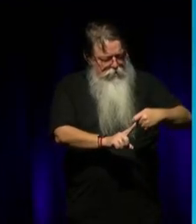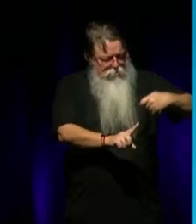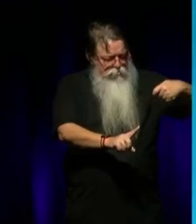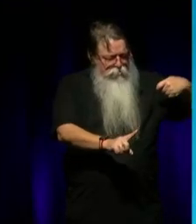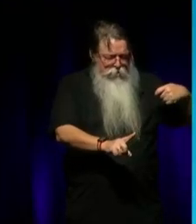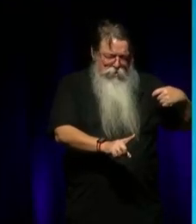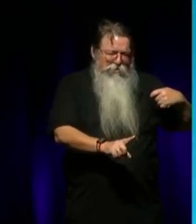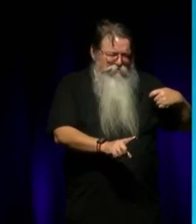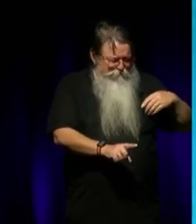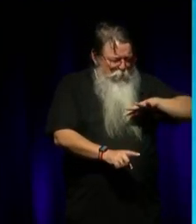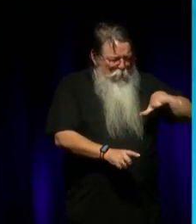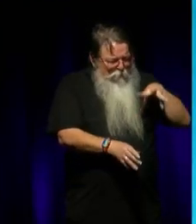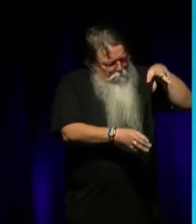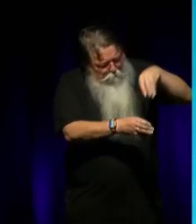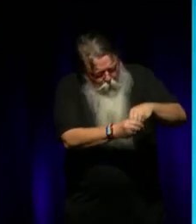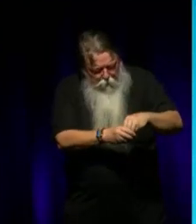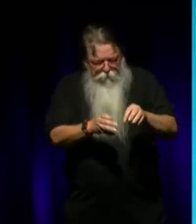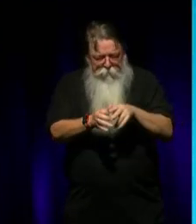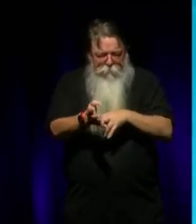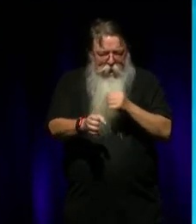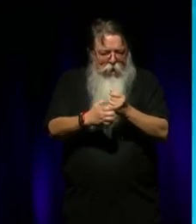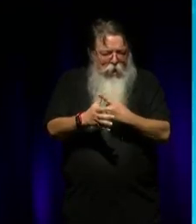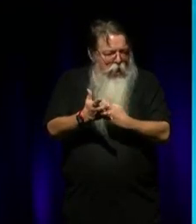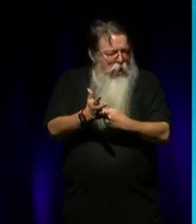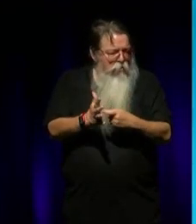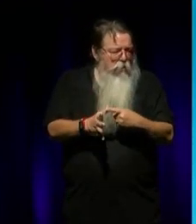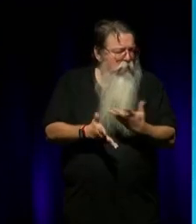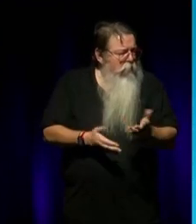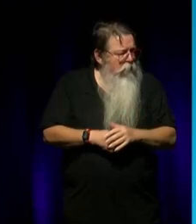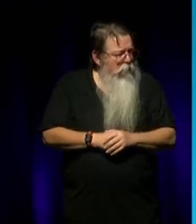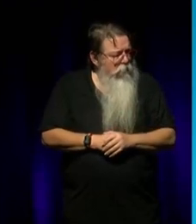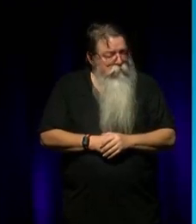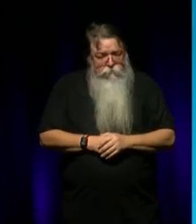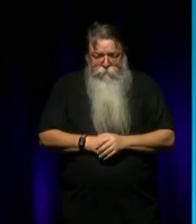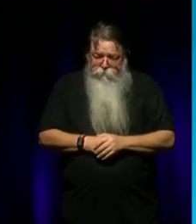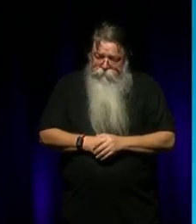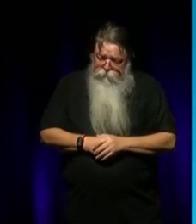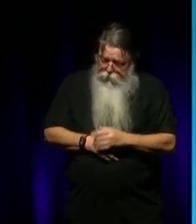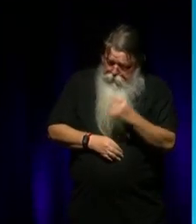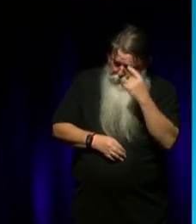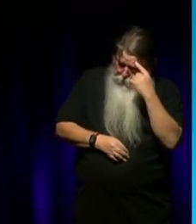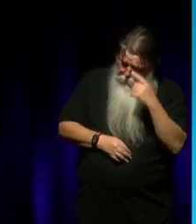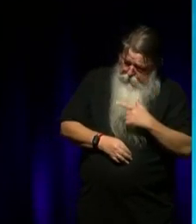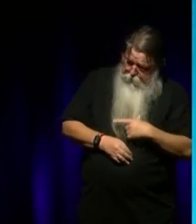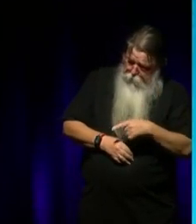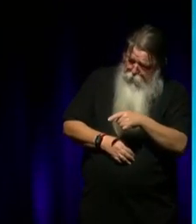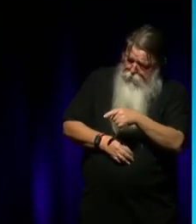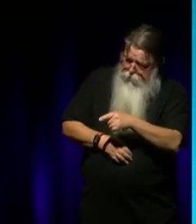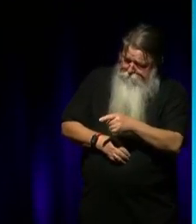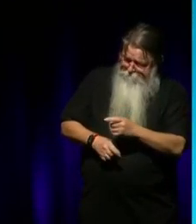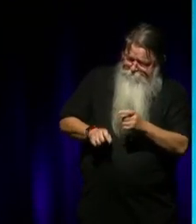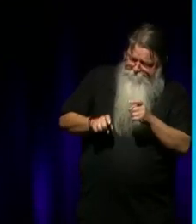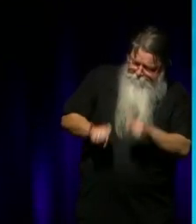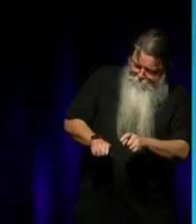Bangarra's legacy. do you think, that's part of what inspired you to remain as the company leader for so long,